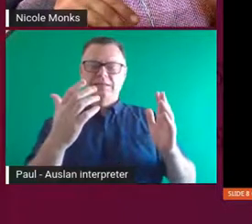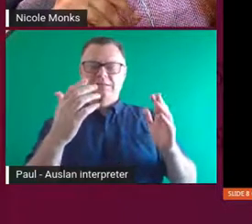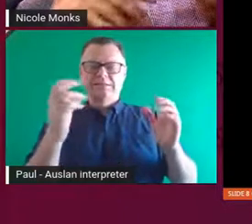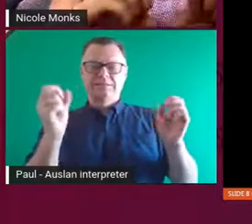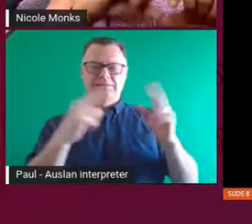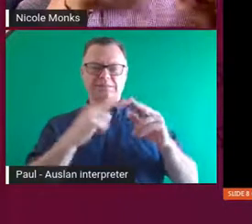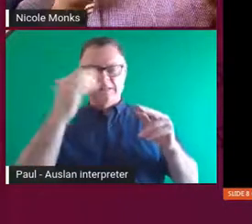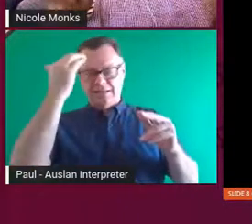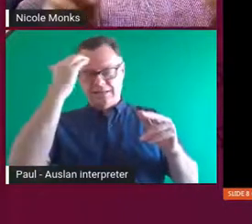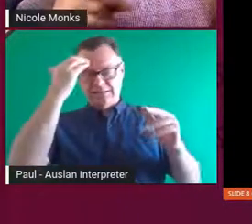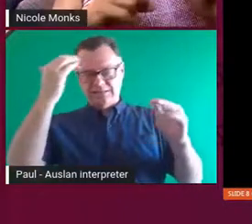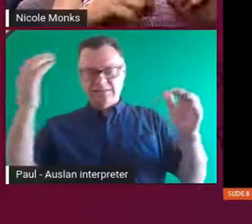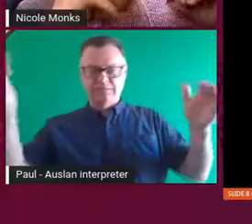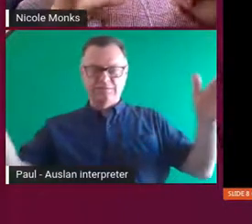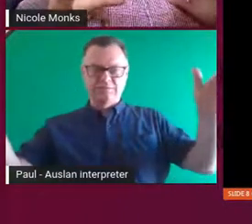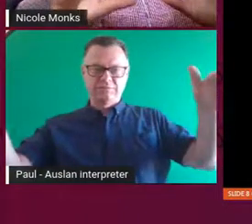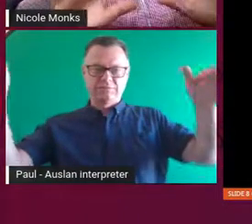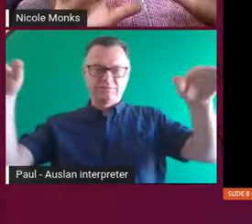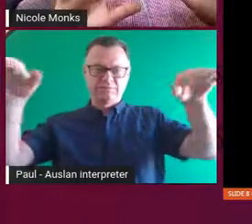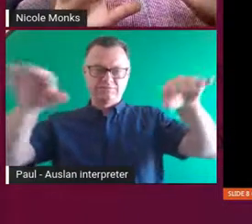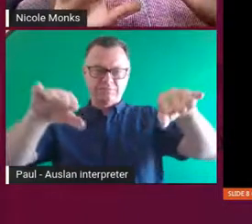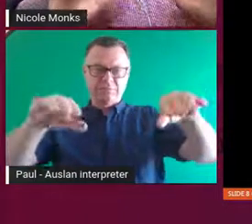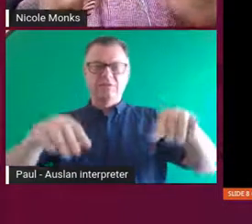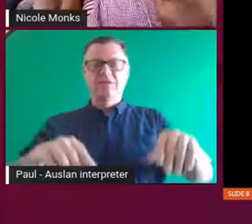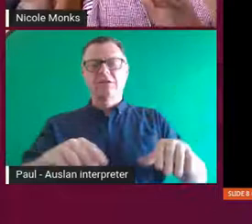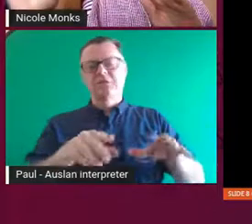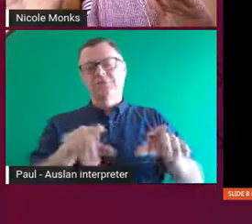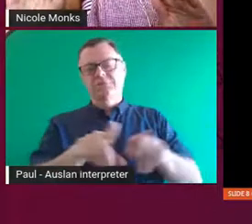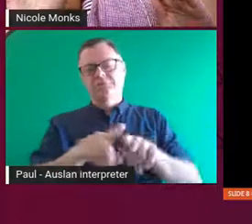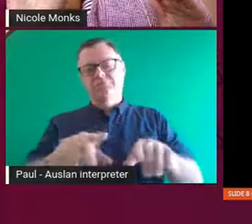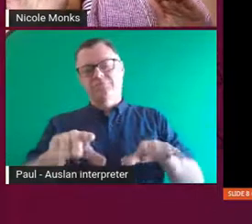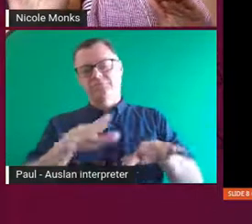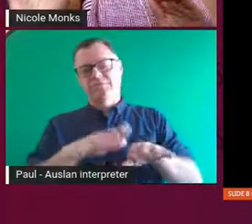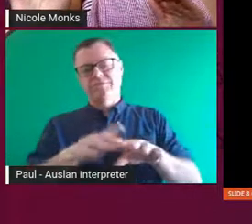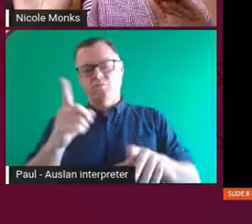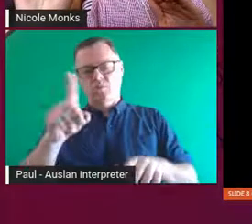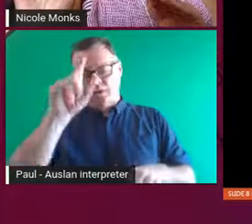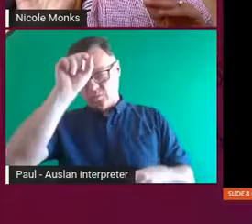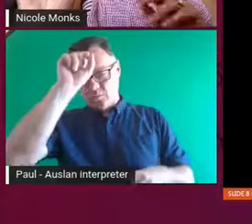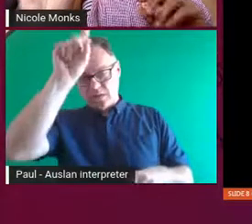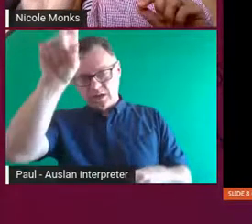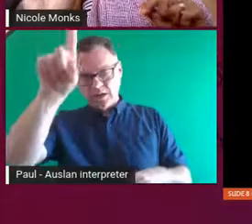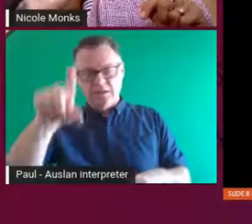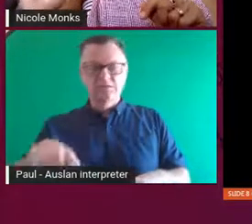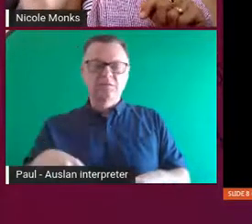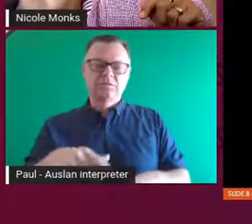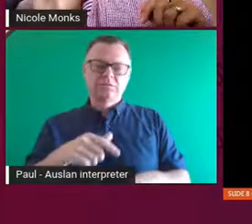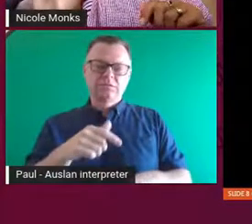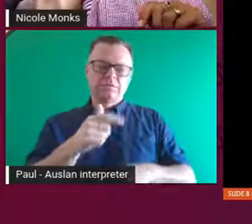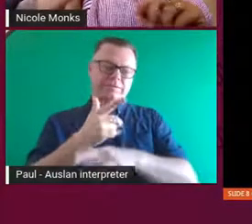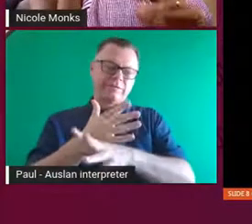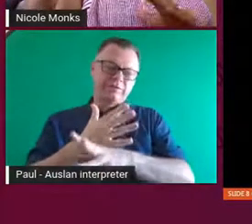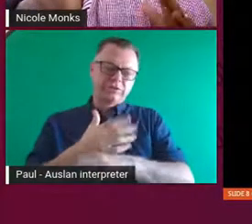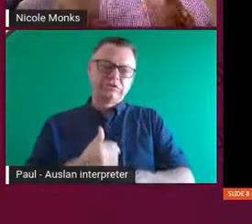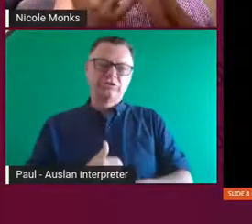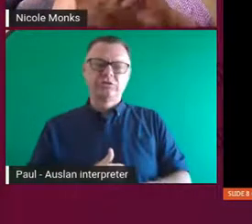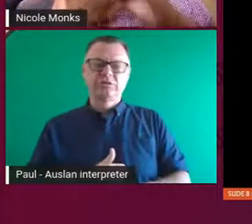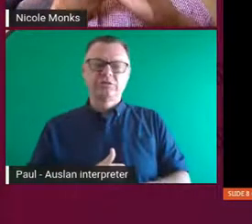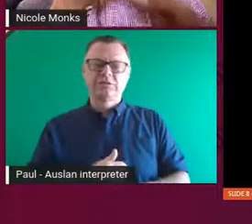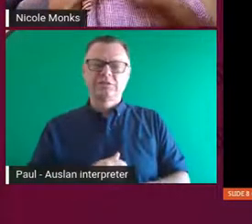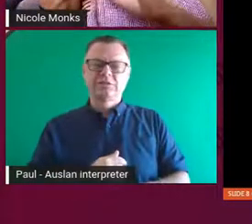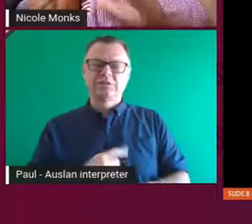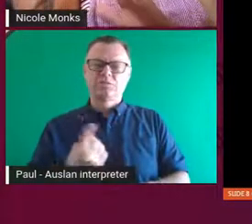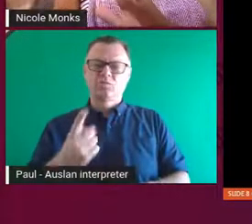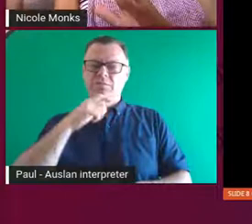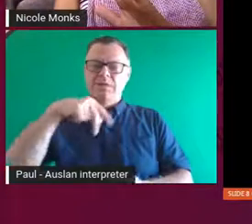there's the whale and some fish on that side. And then there's a man standing there to welcome you and then